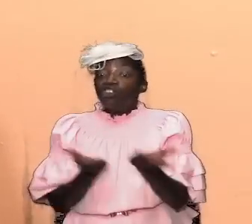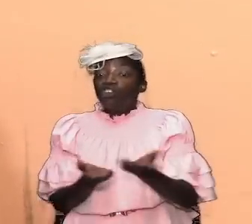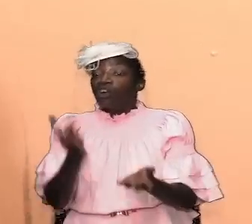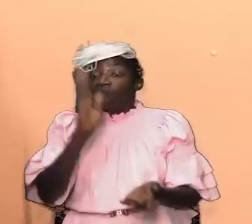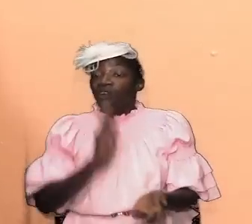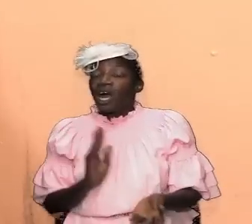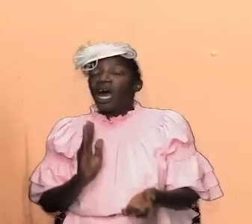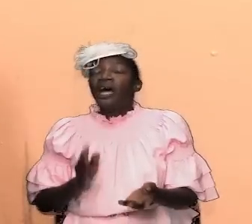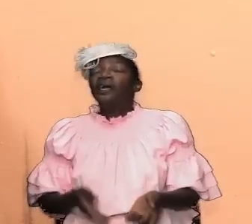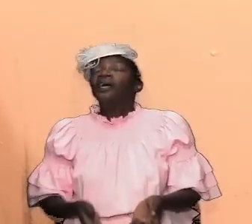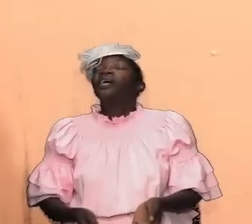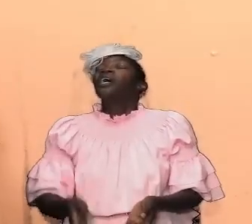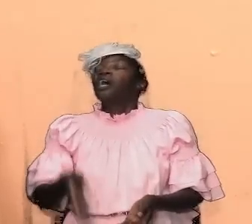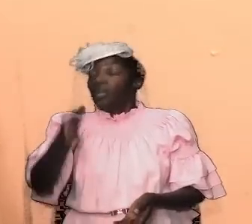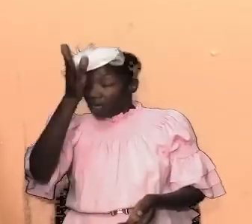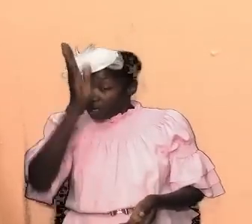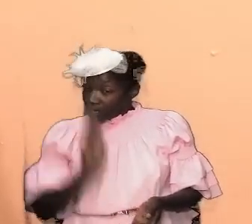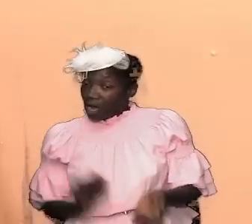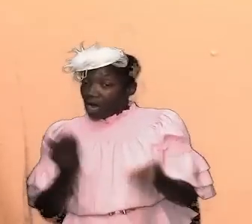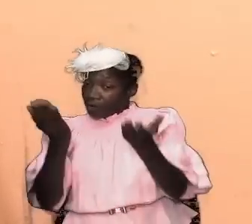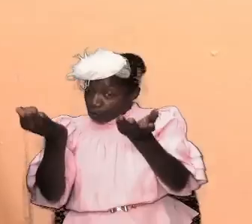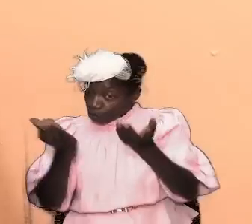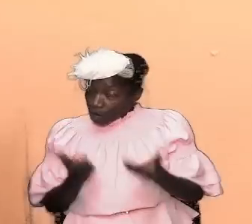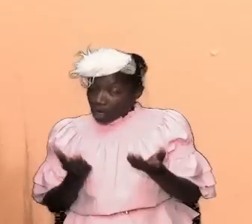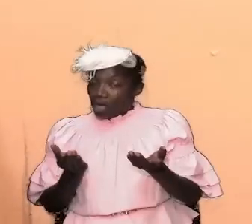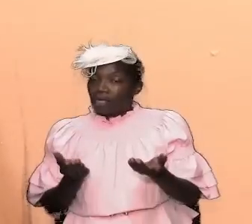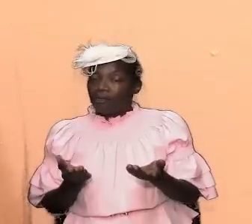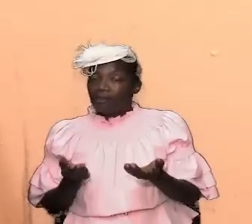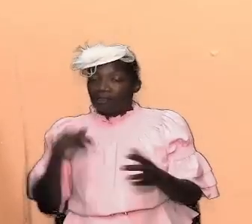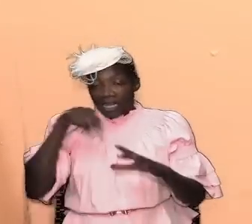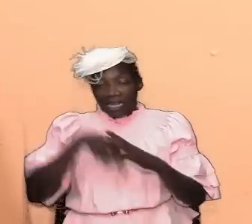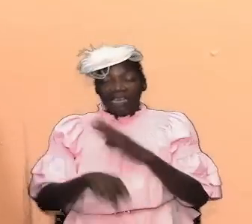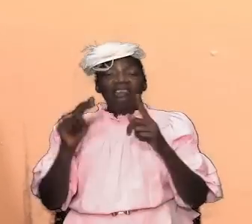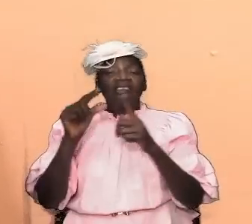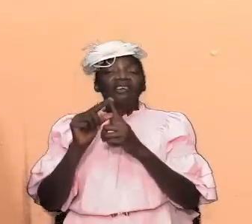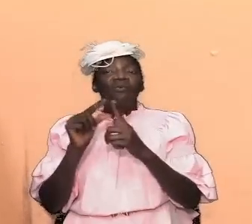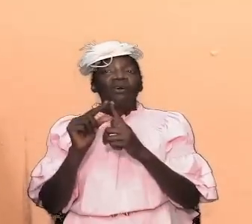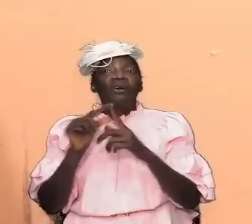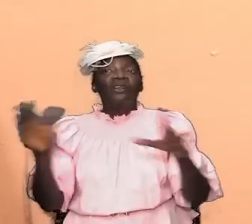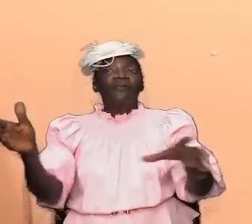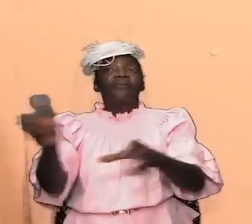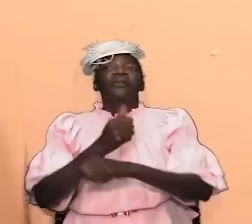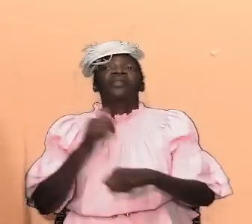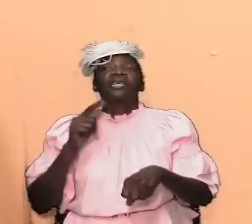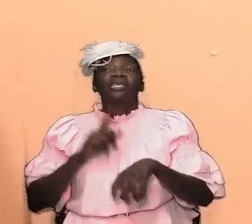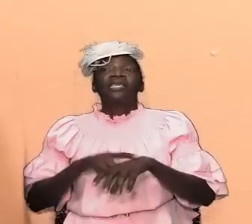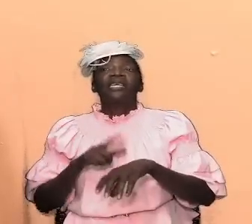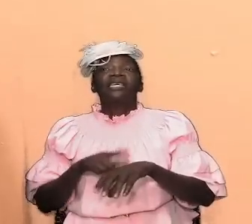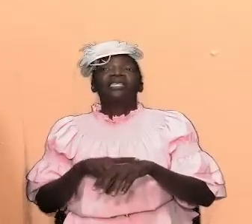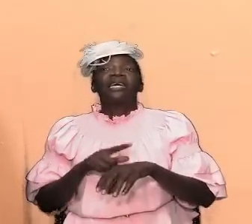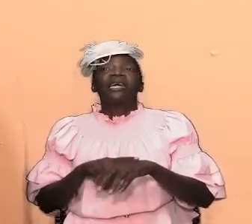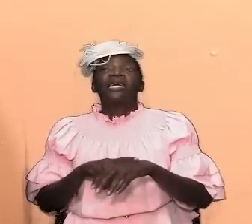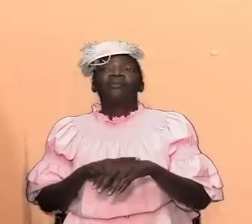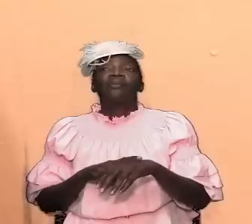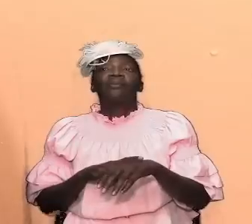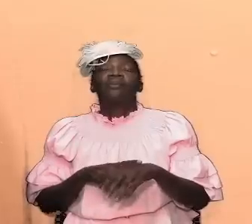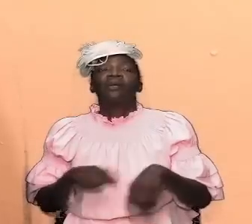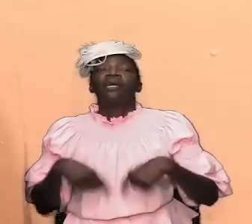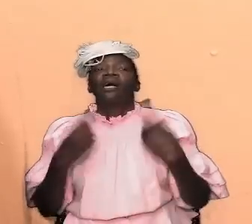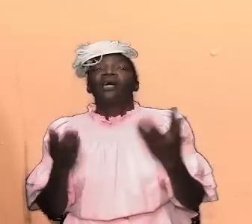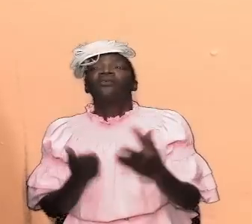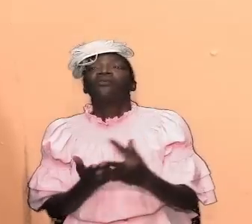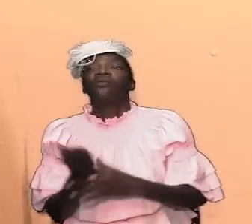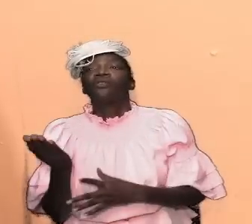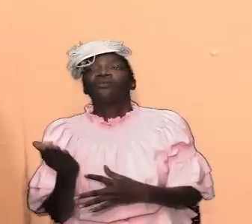to serve him and it is in the word so we are going to take our time and we are going to go through